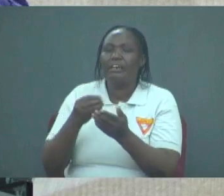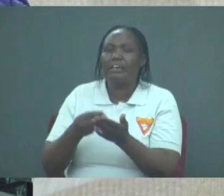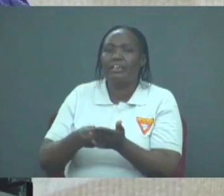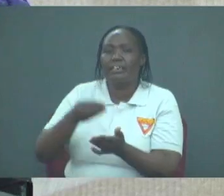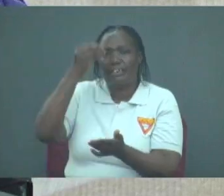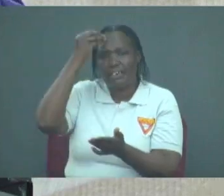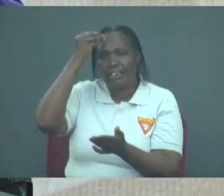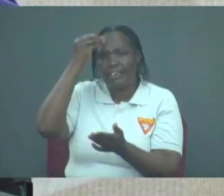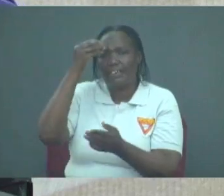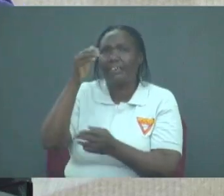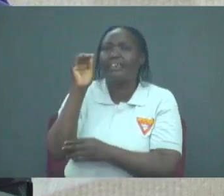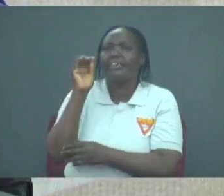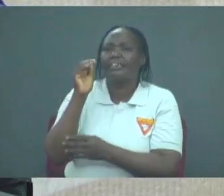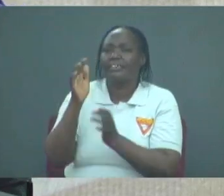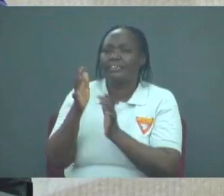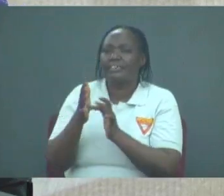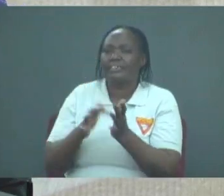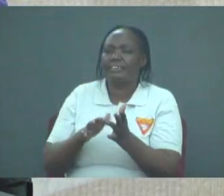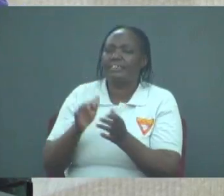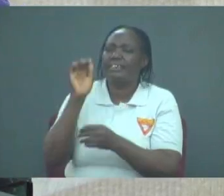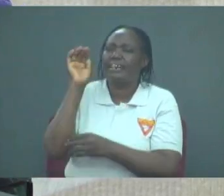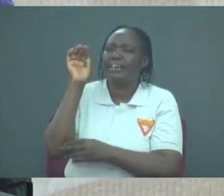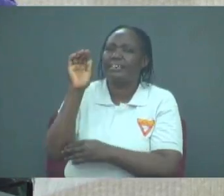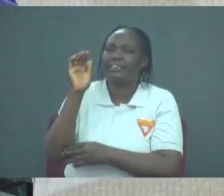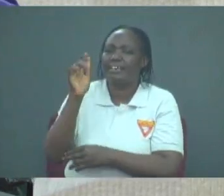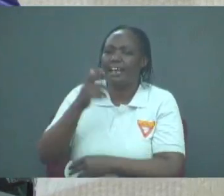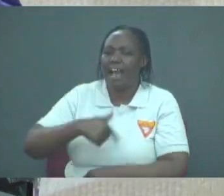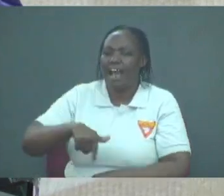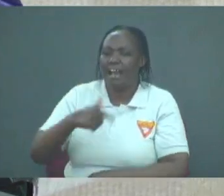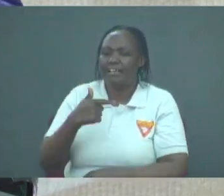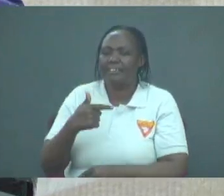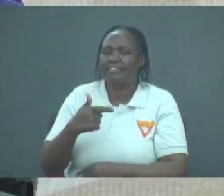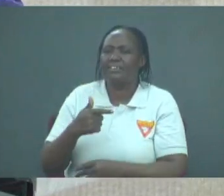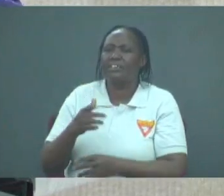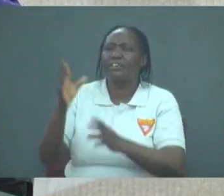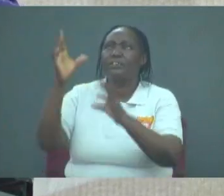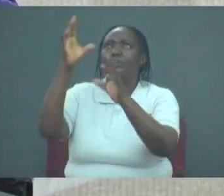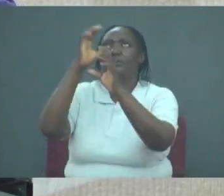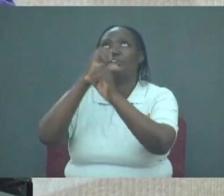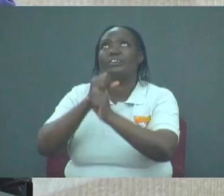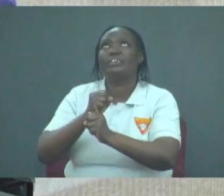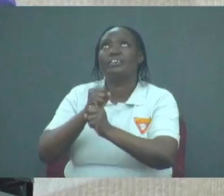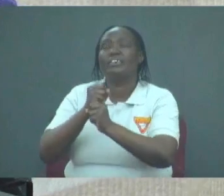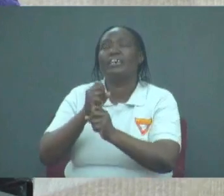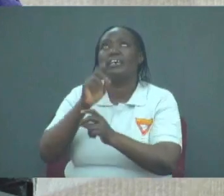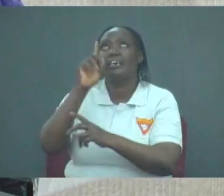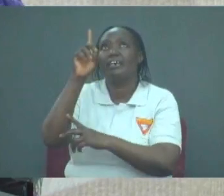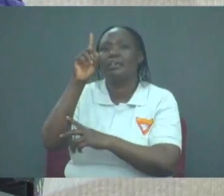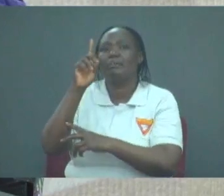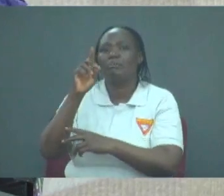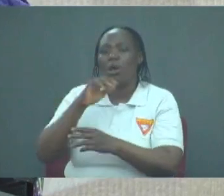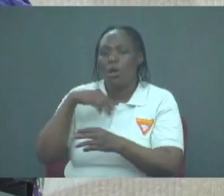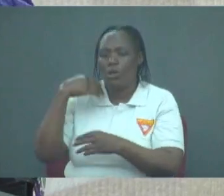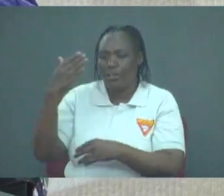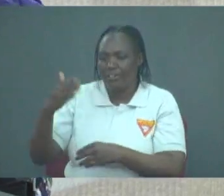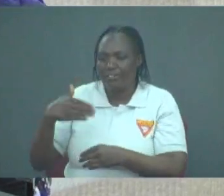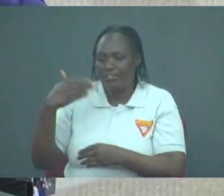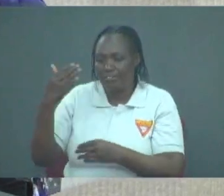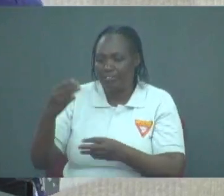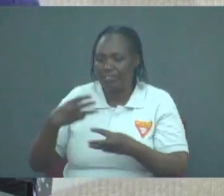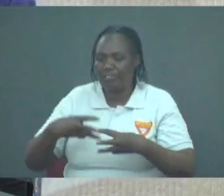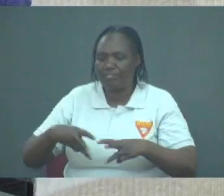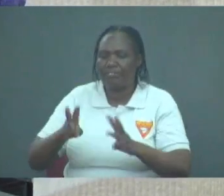asked us for our daily bread. God wants us to trust him in every way. And most of the time we worry